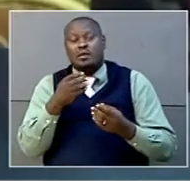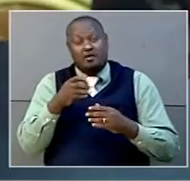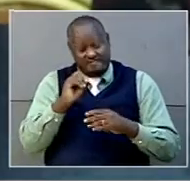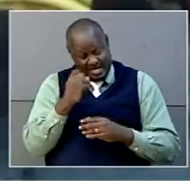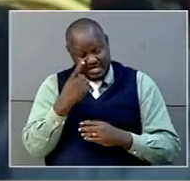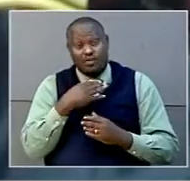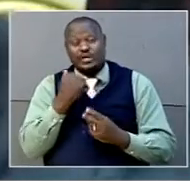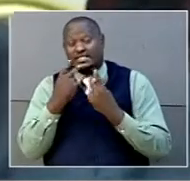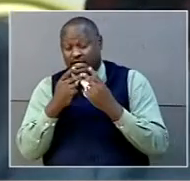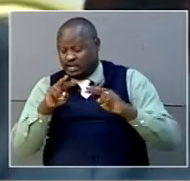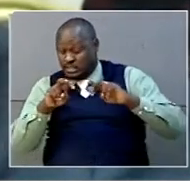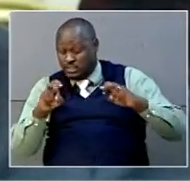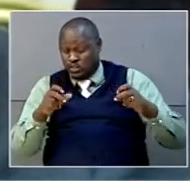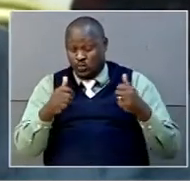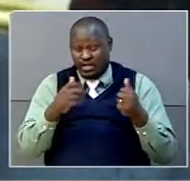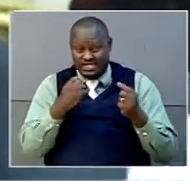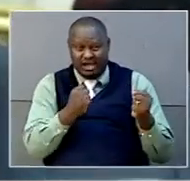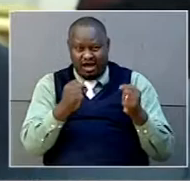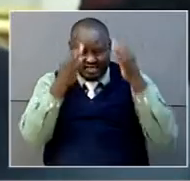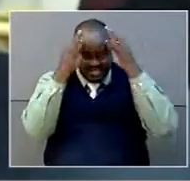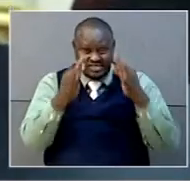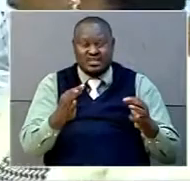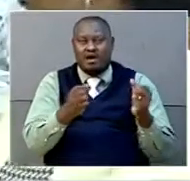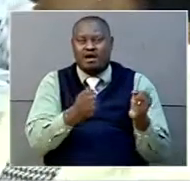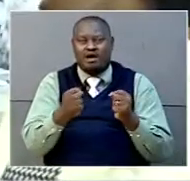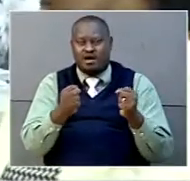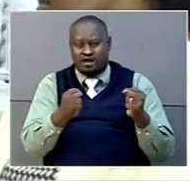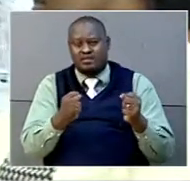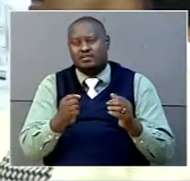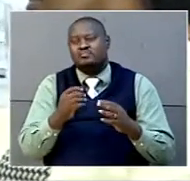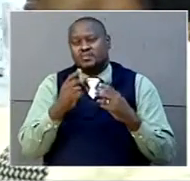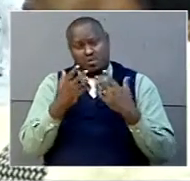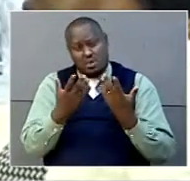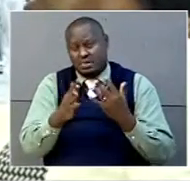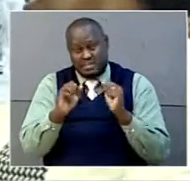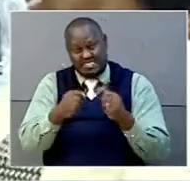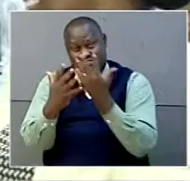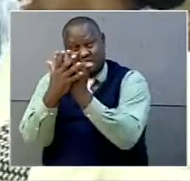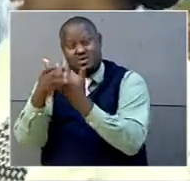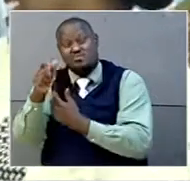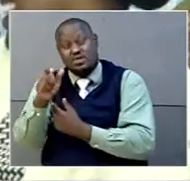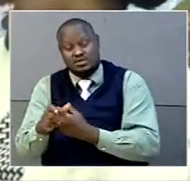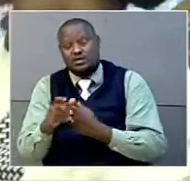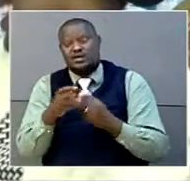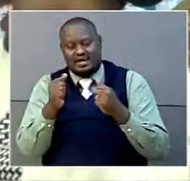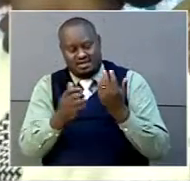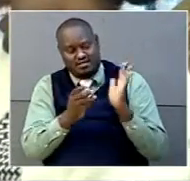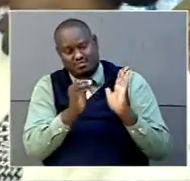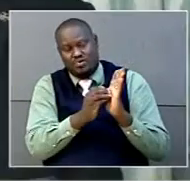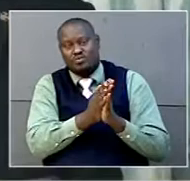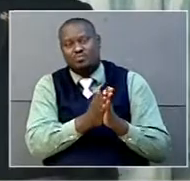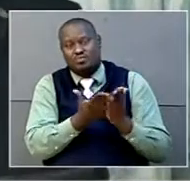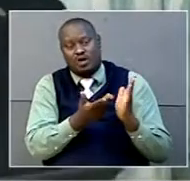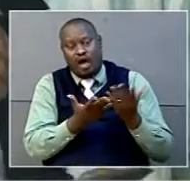the purpose of the sentence cannot be achieved by a sentence other than imprisonment, though the prosecution bench find it tricky.